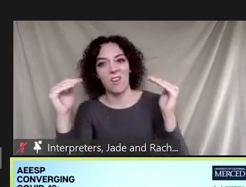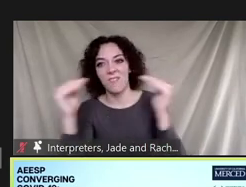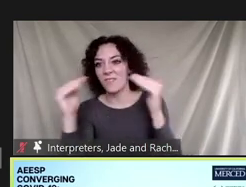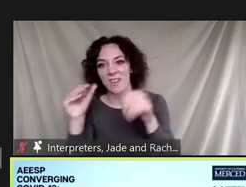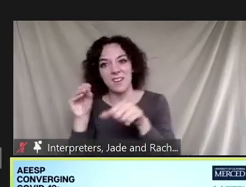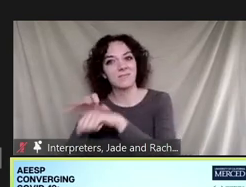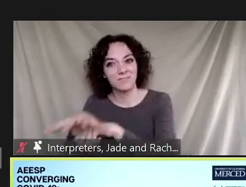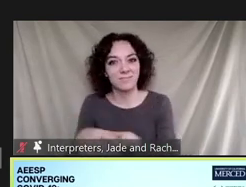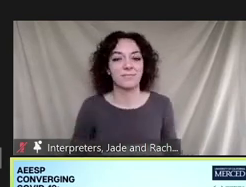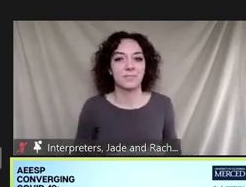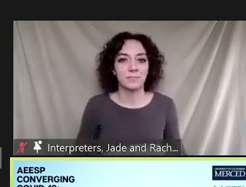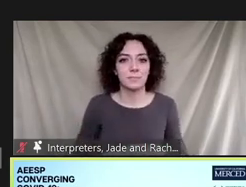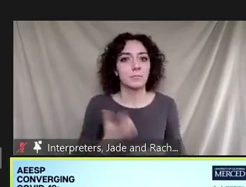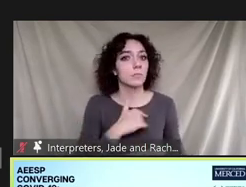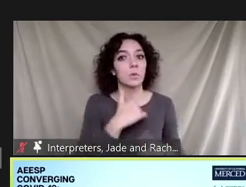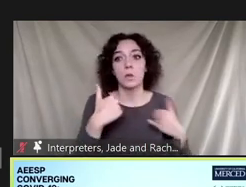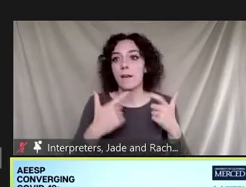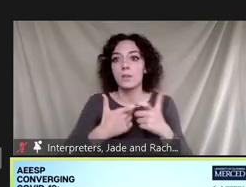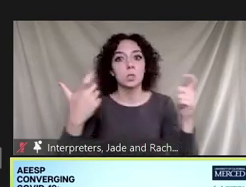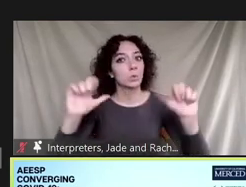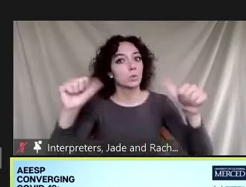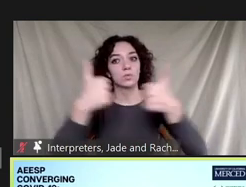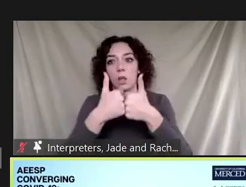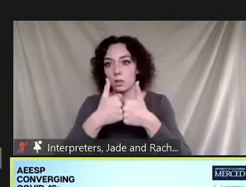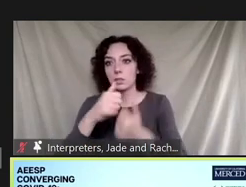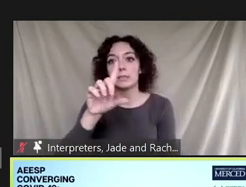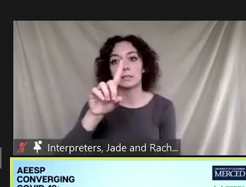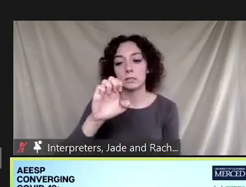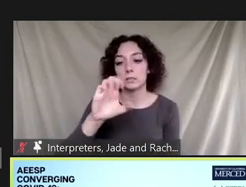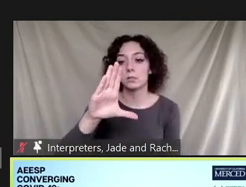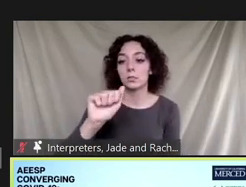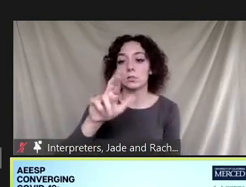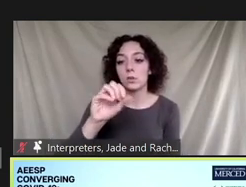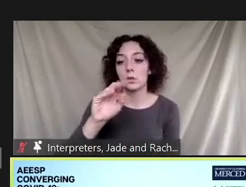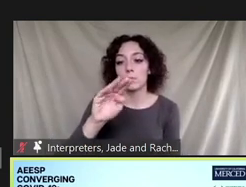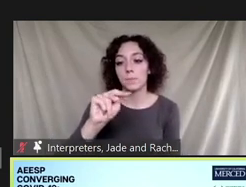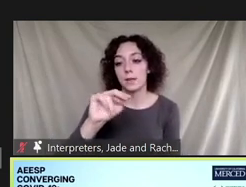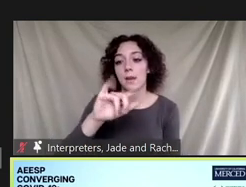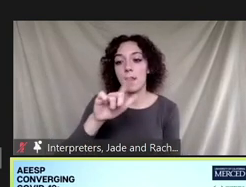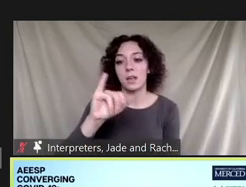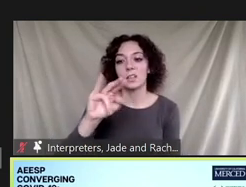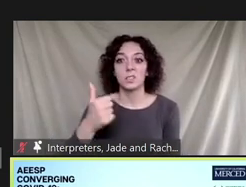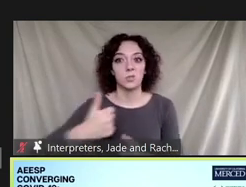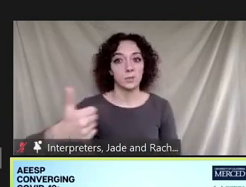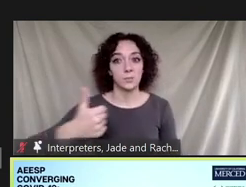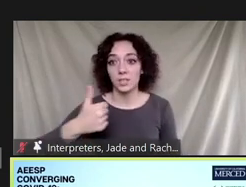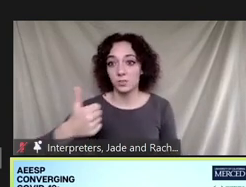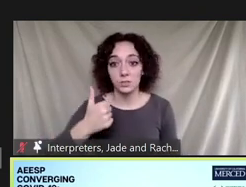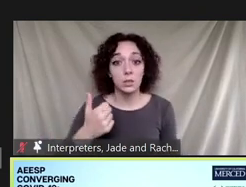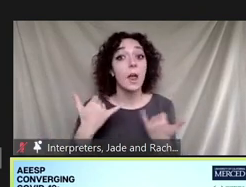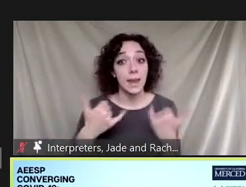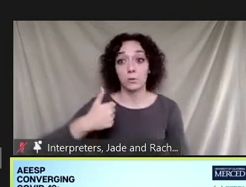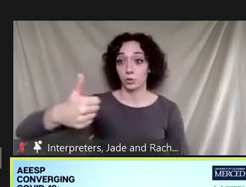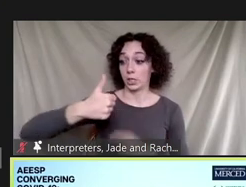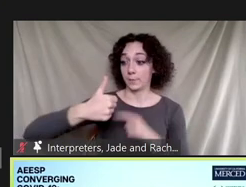we have a huge challenge in decarbonizing transportation transportation is now the largest source of